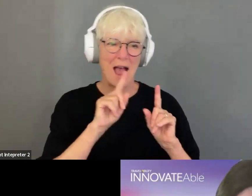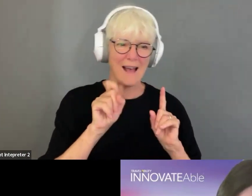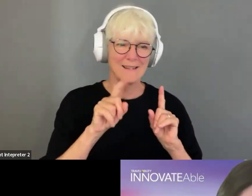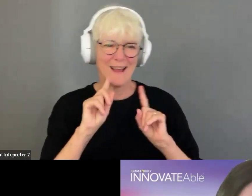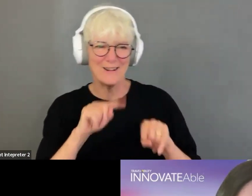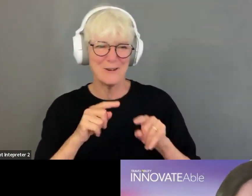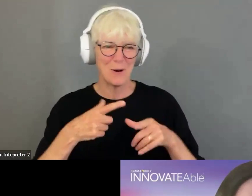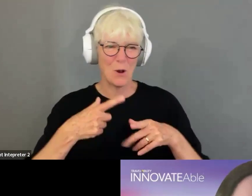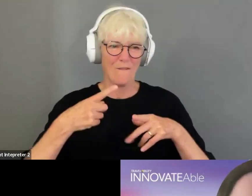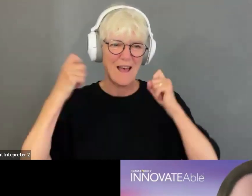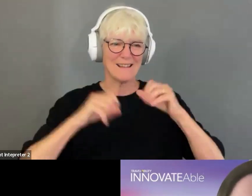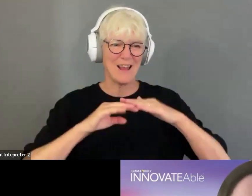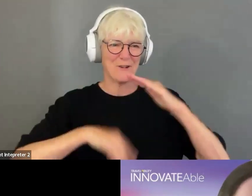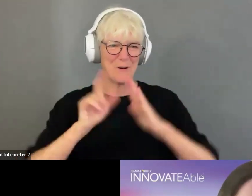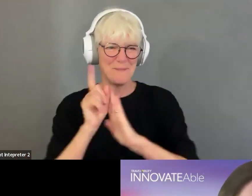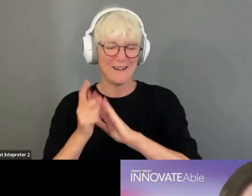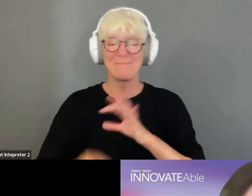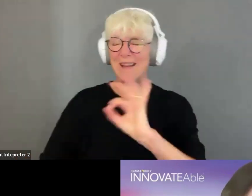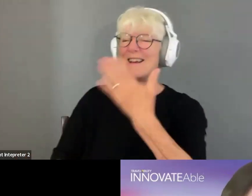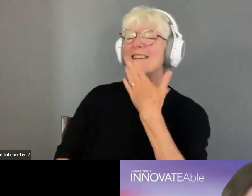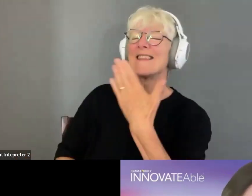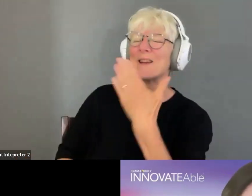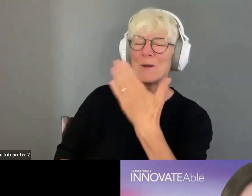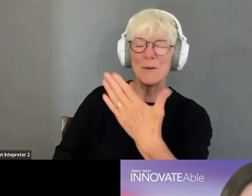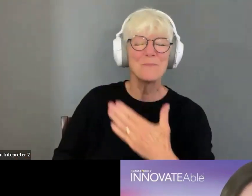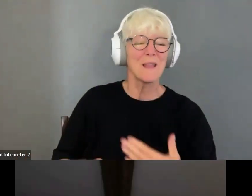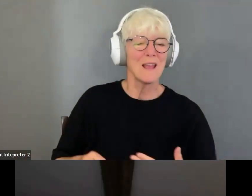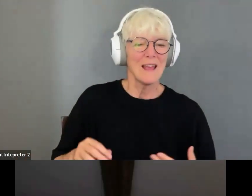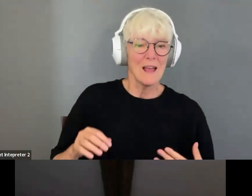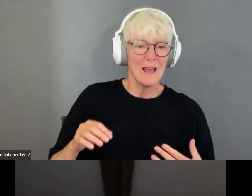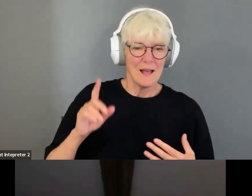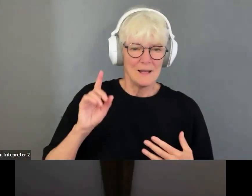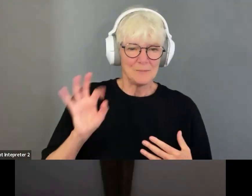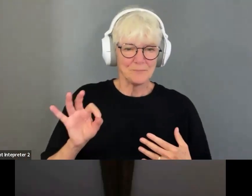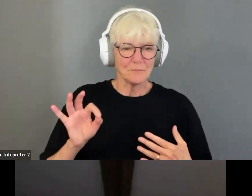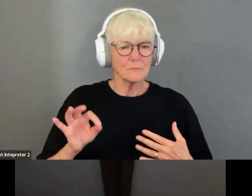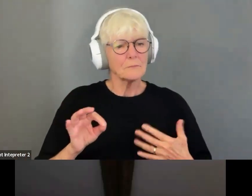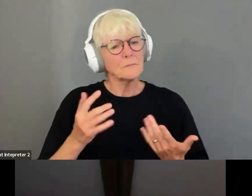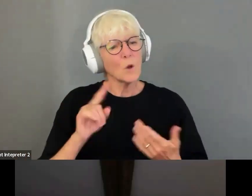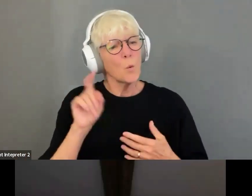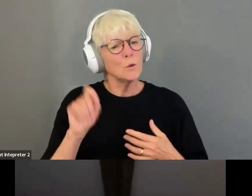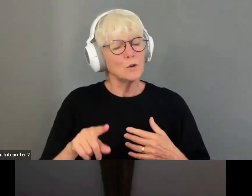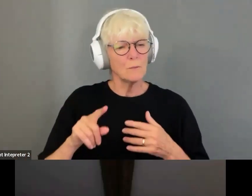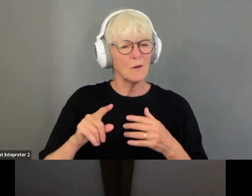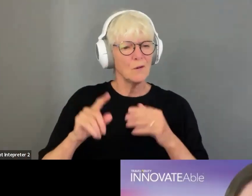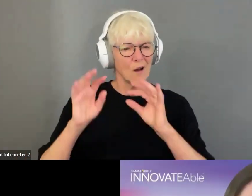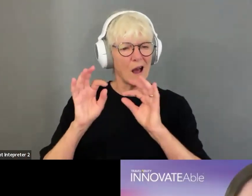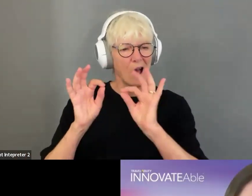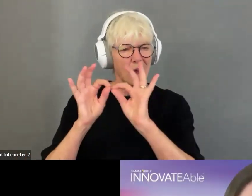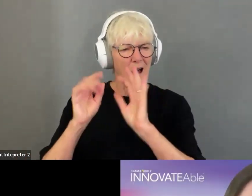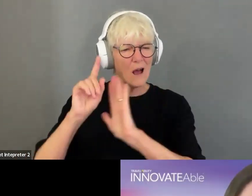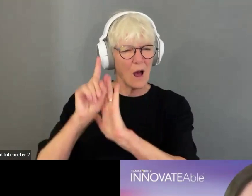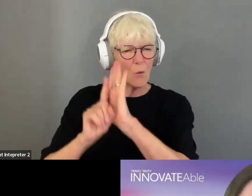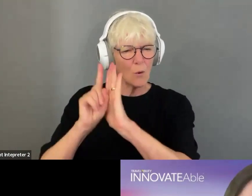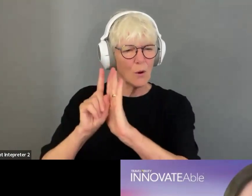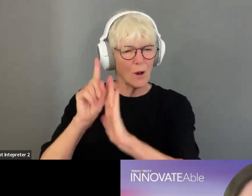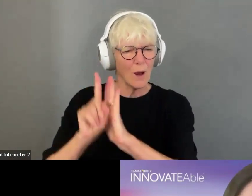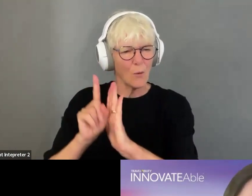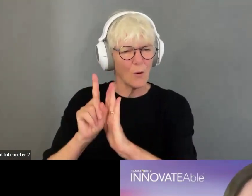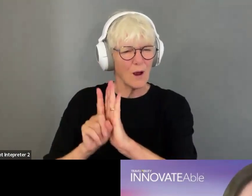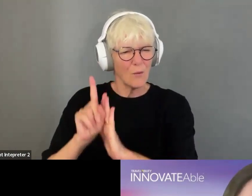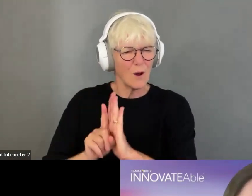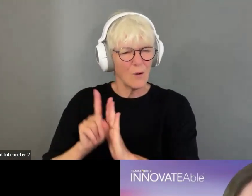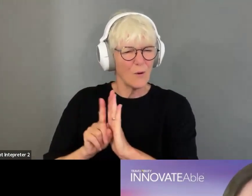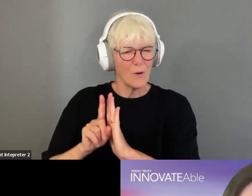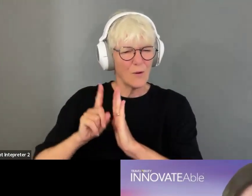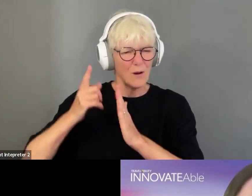Christy. Um, hi, Emma. Great job. Congrats. Um, quickly on kind of the hourly breakdown, um, kind of like traditional